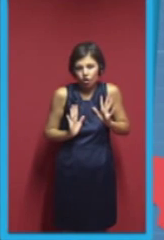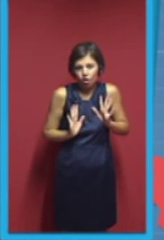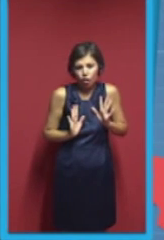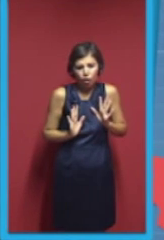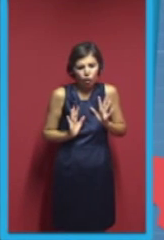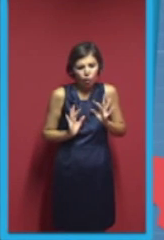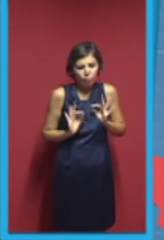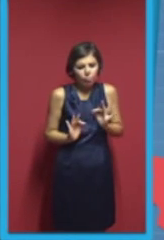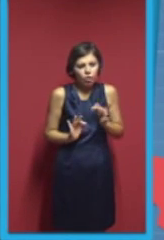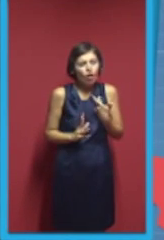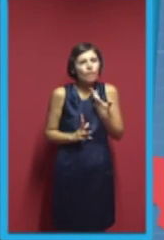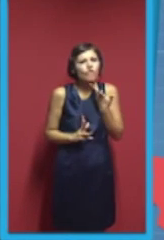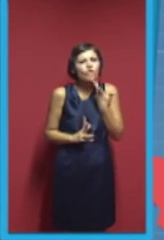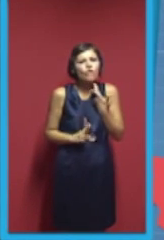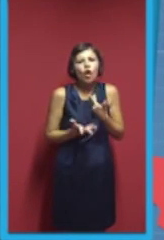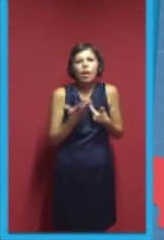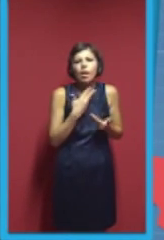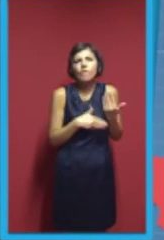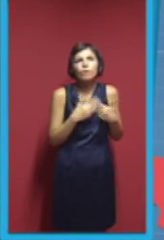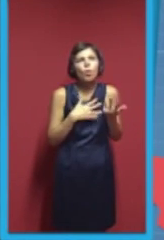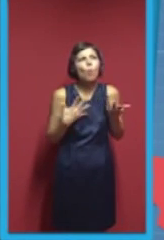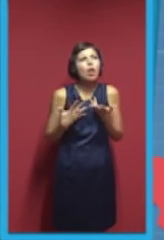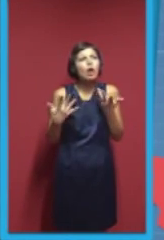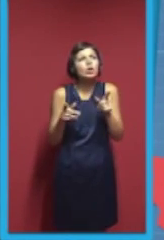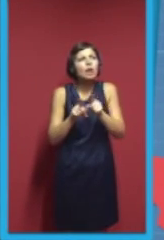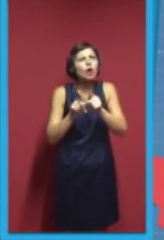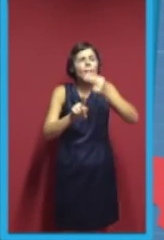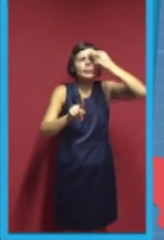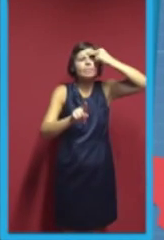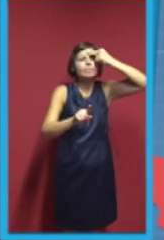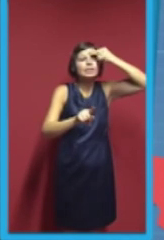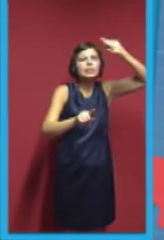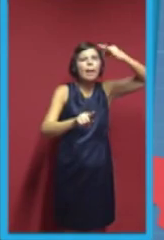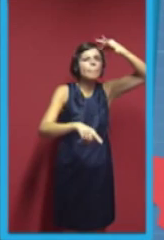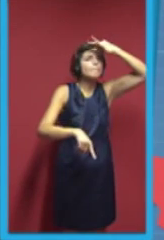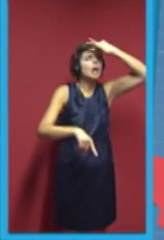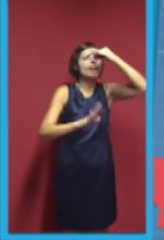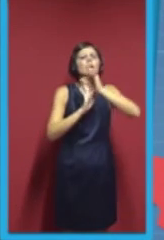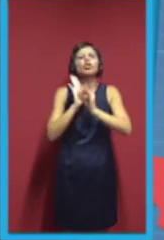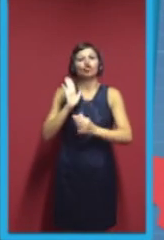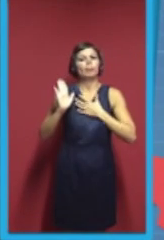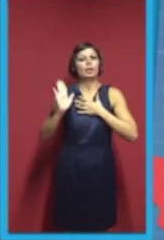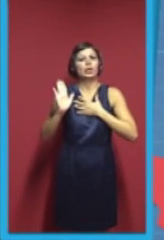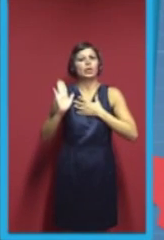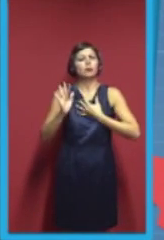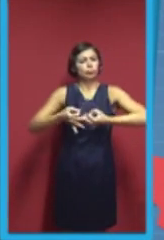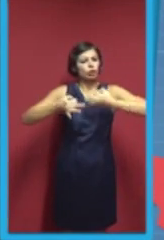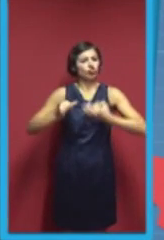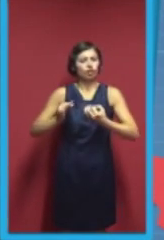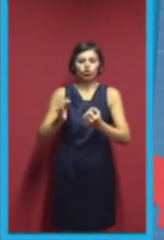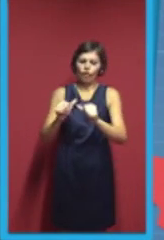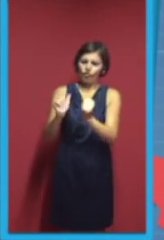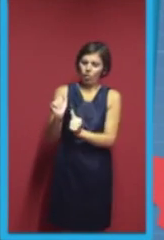to remind me my principles after I started my company. So, I got this tattoo. And it is somehow related to